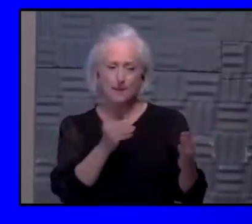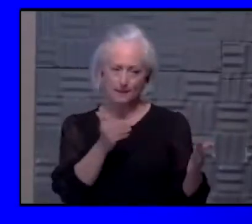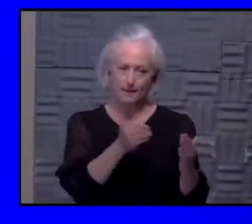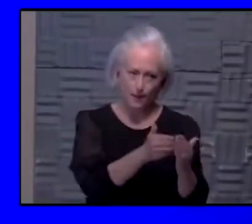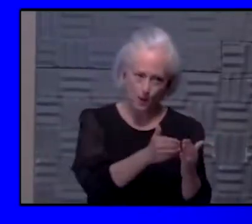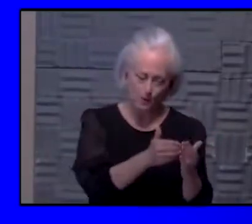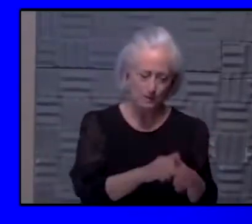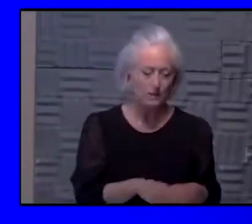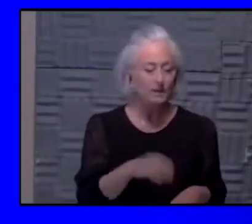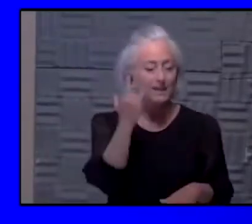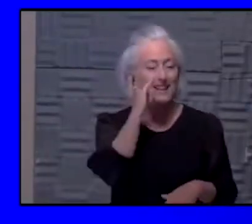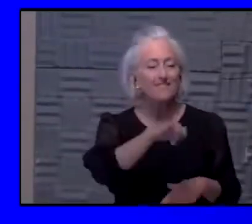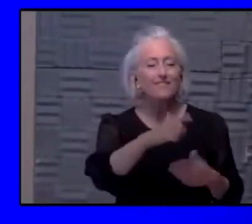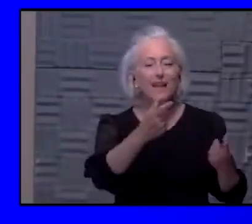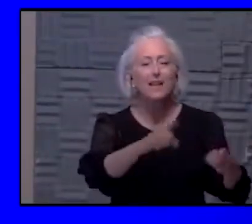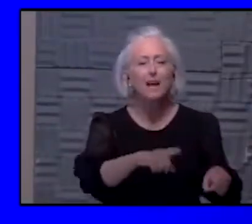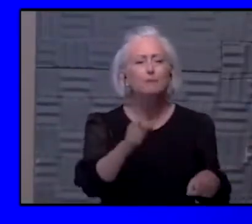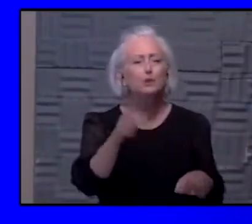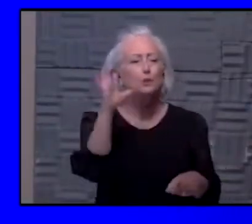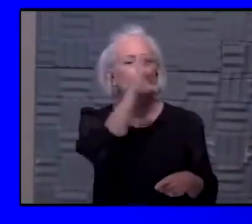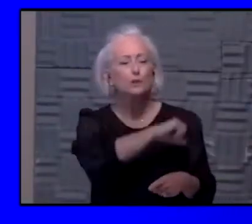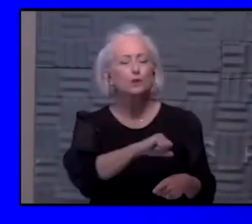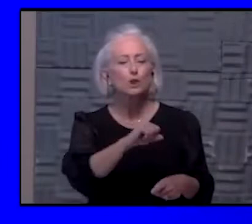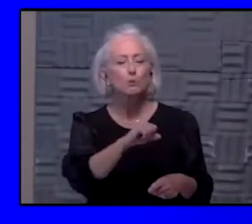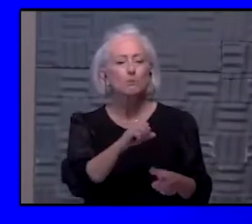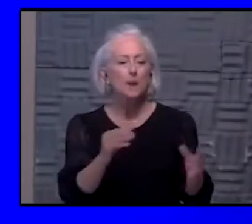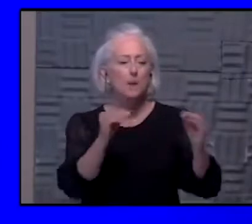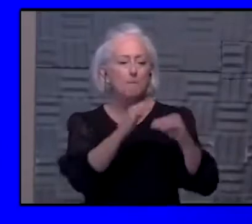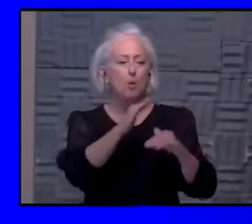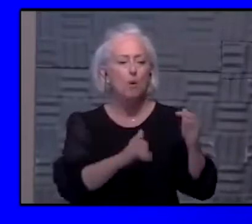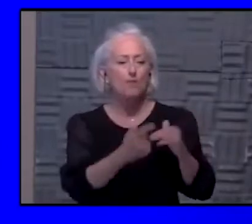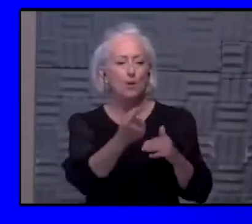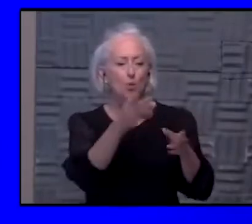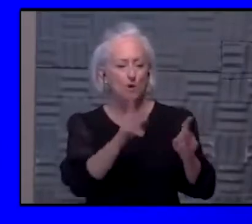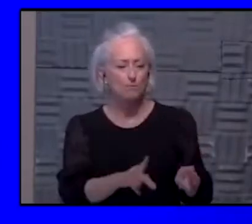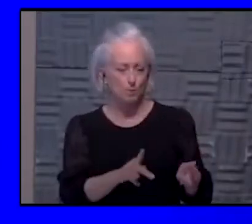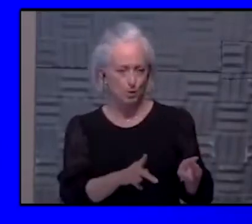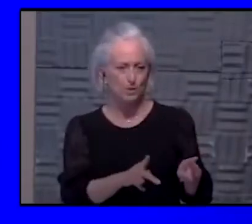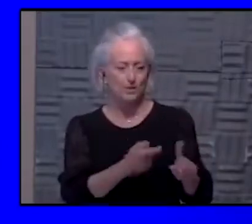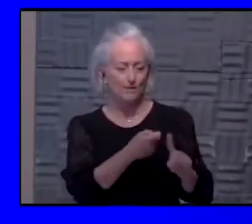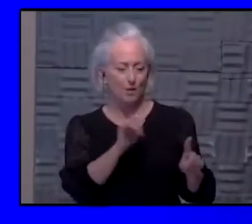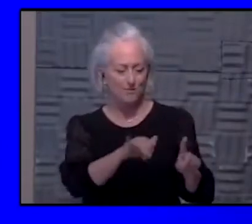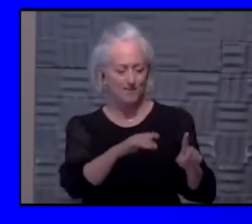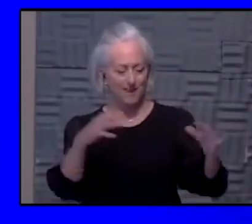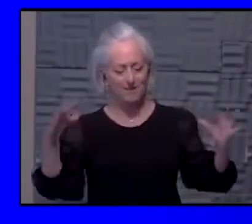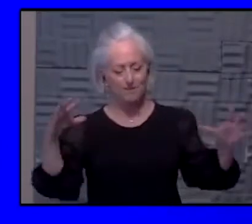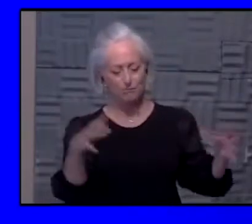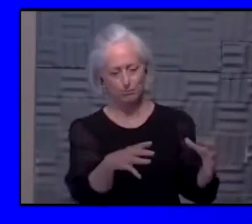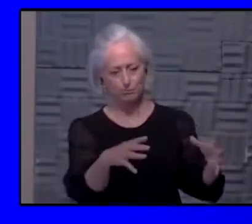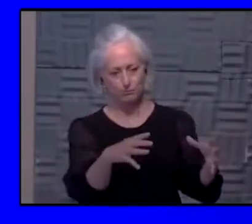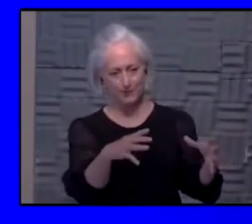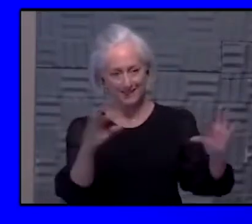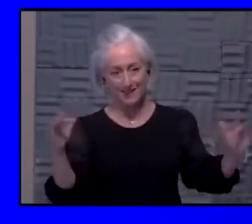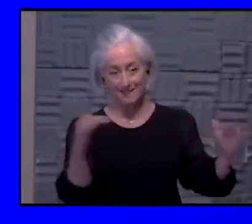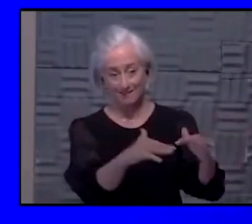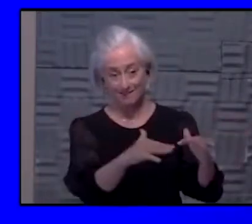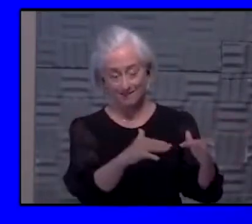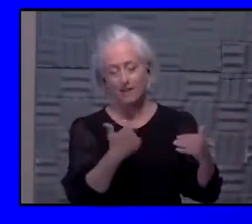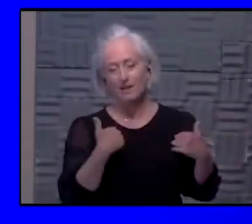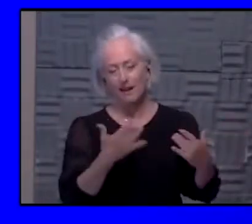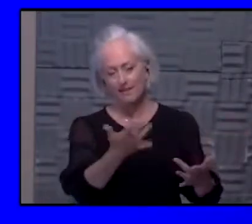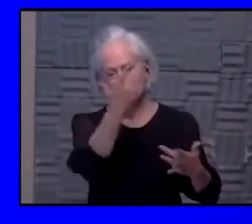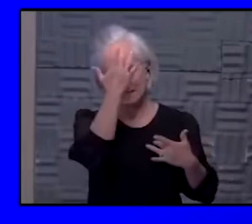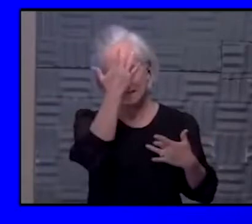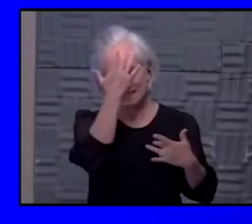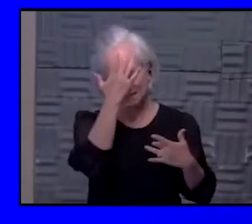you probably also would assume that there was probably more than one person infected in that high, densely populated area. So I